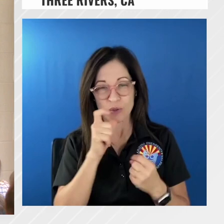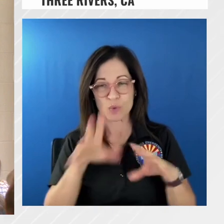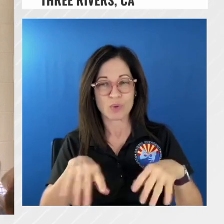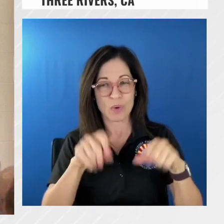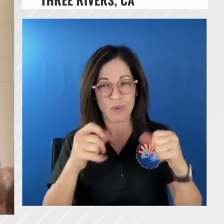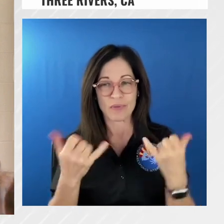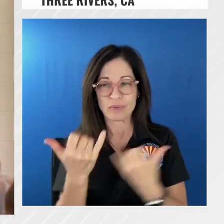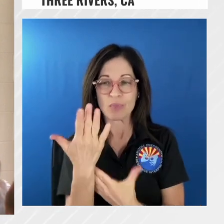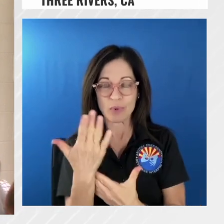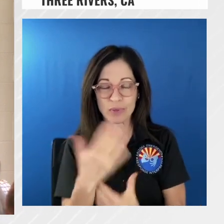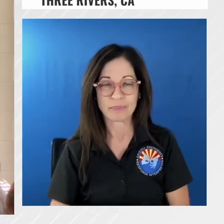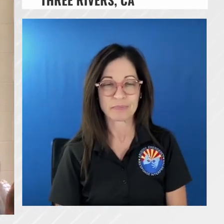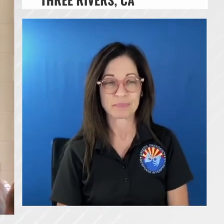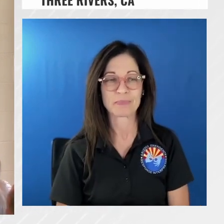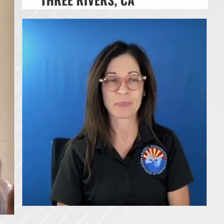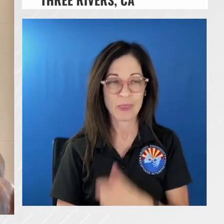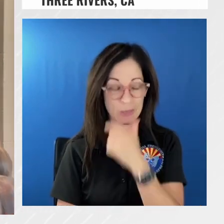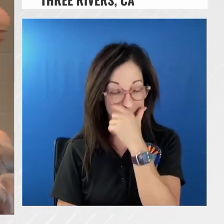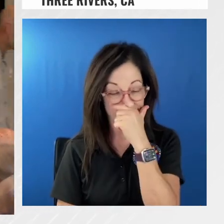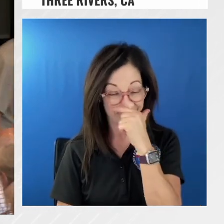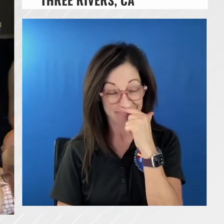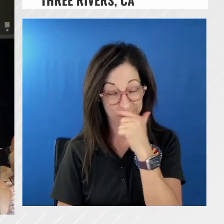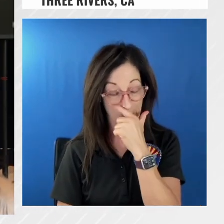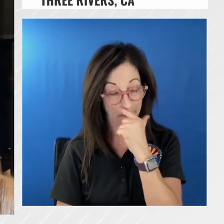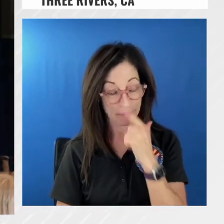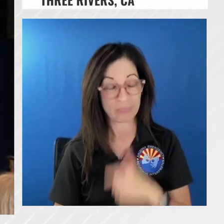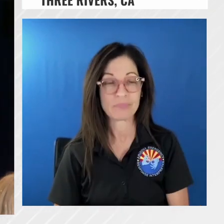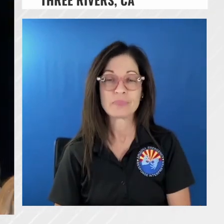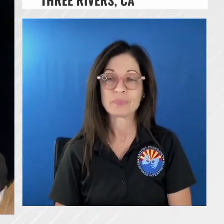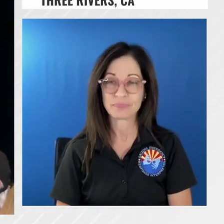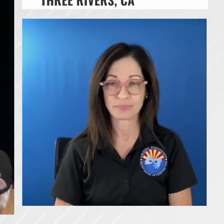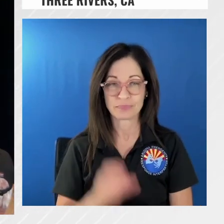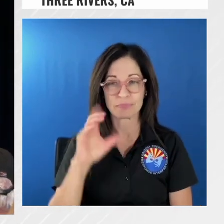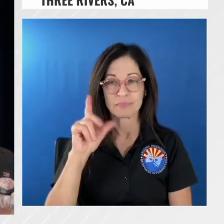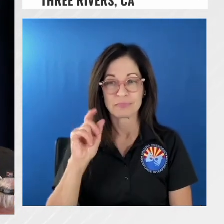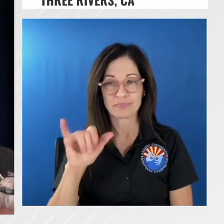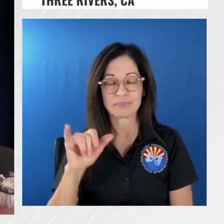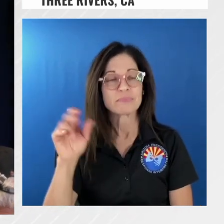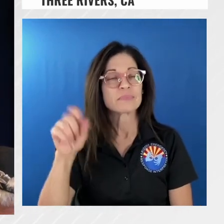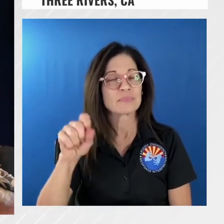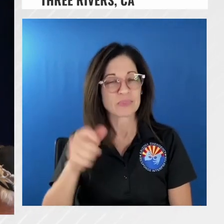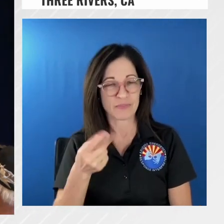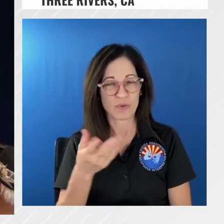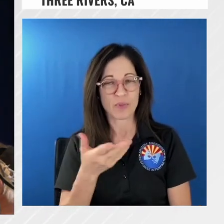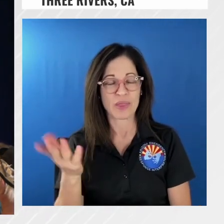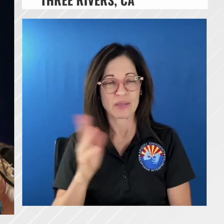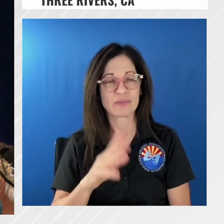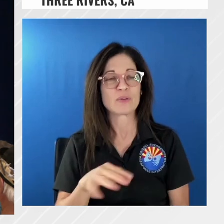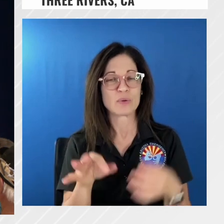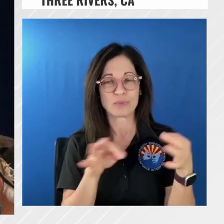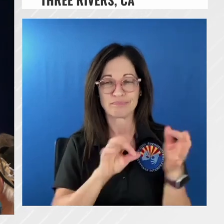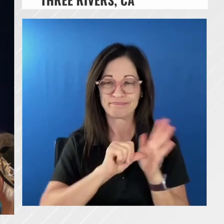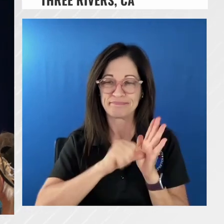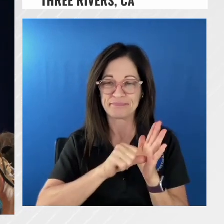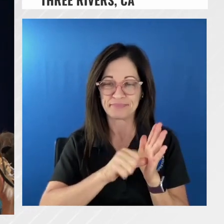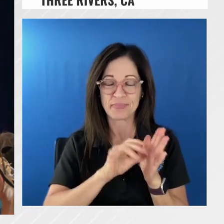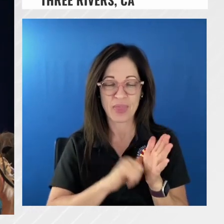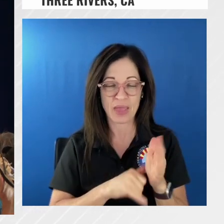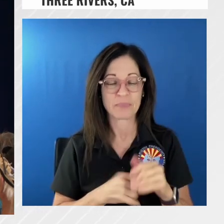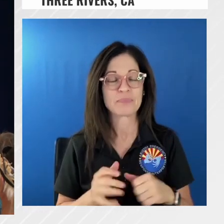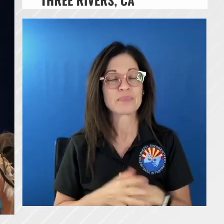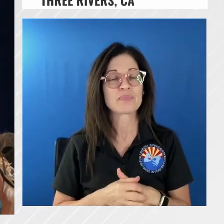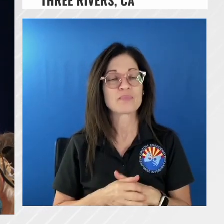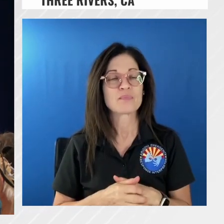yeah so just a couple of things i want to underscore as we move this along um number one is